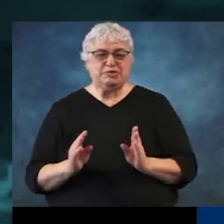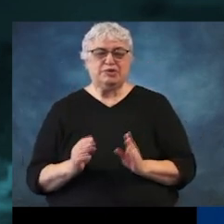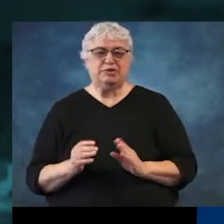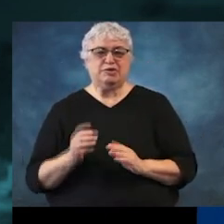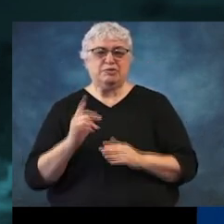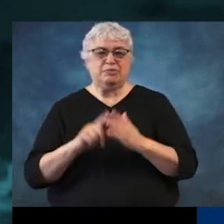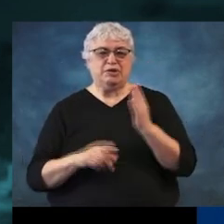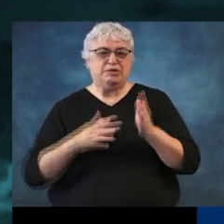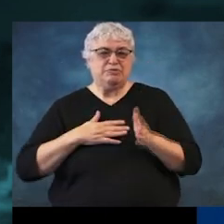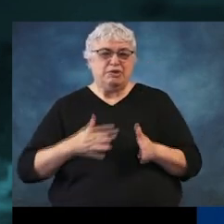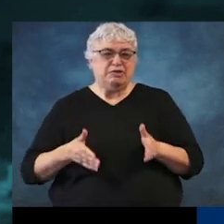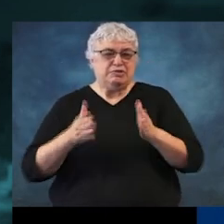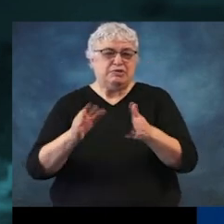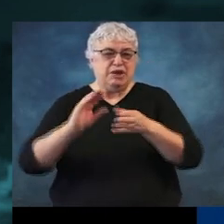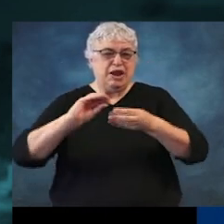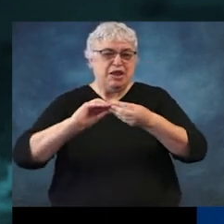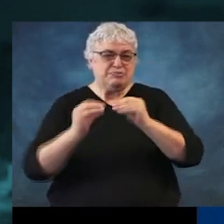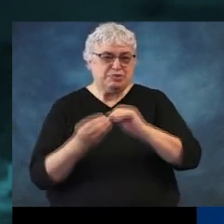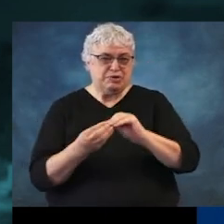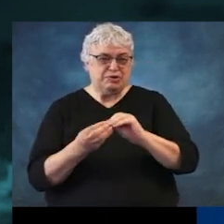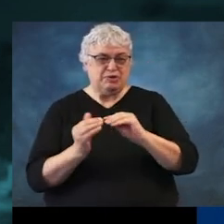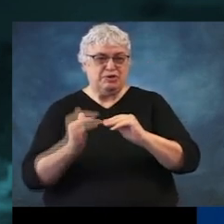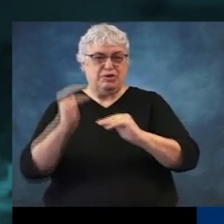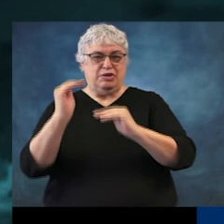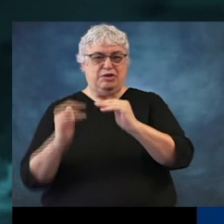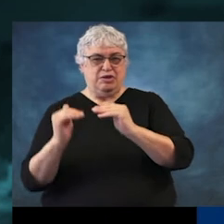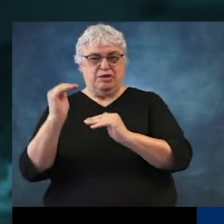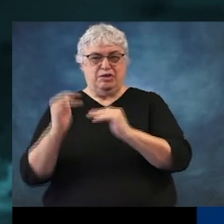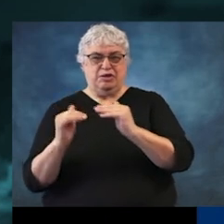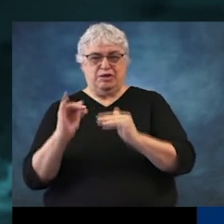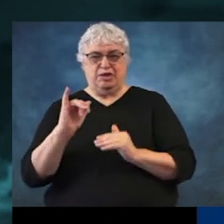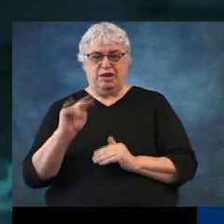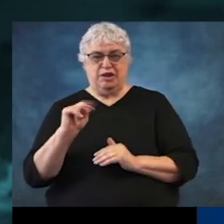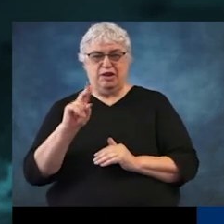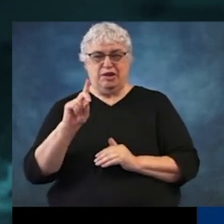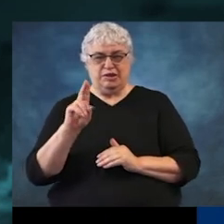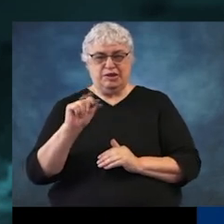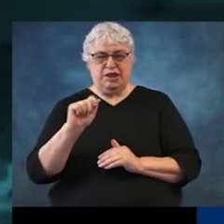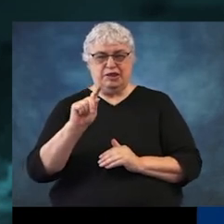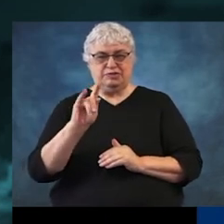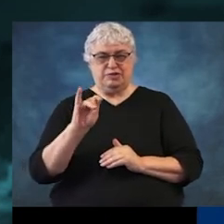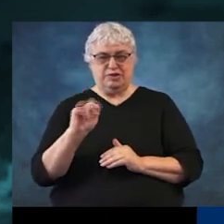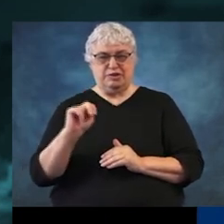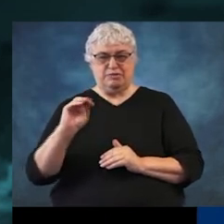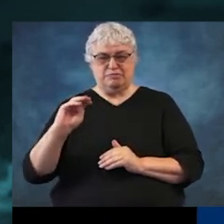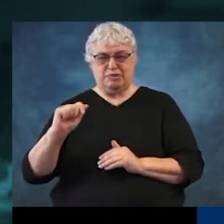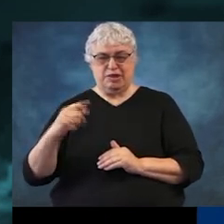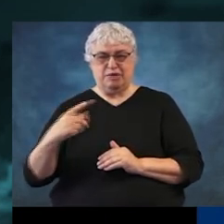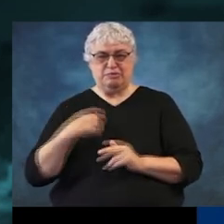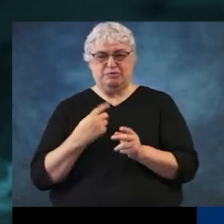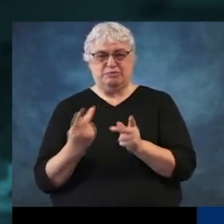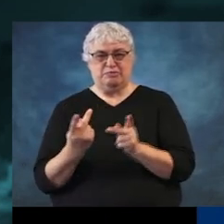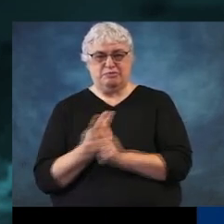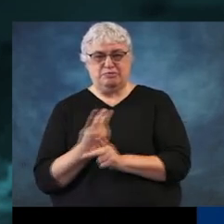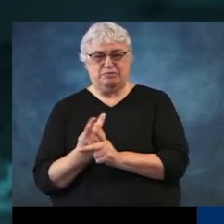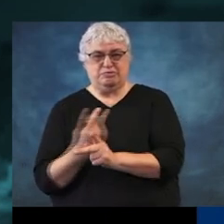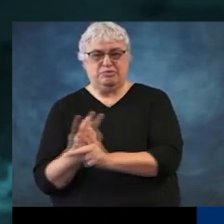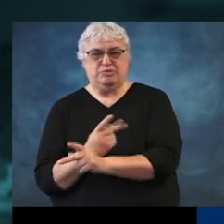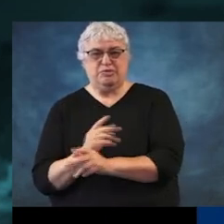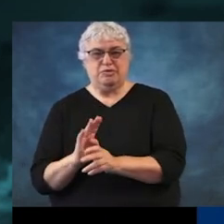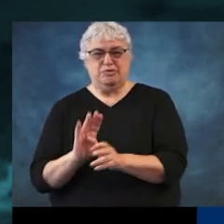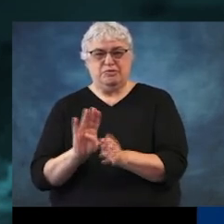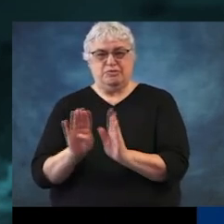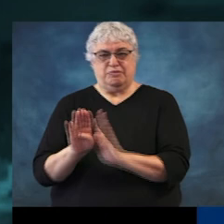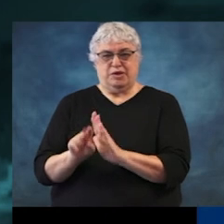the elevation of my street. And so by providing the inundation mapping, we're doing the mathematical work in the background.